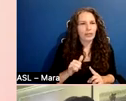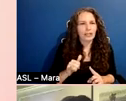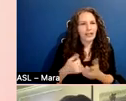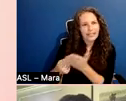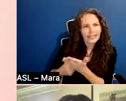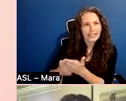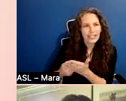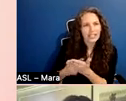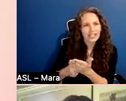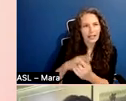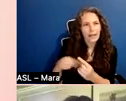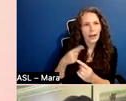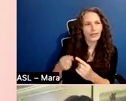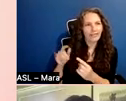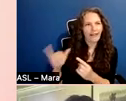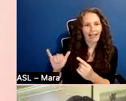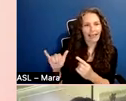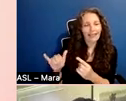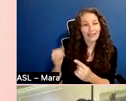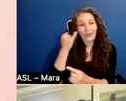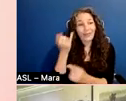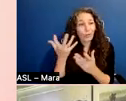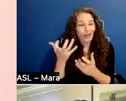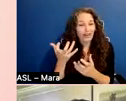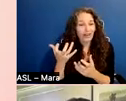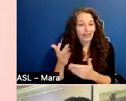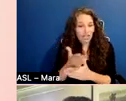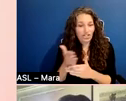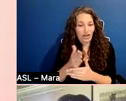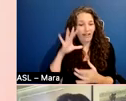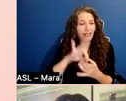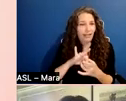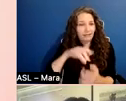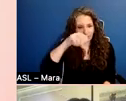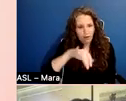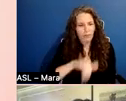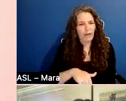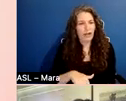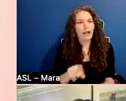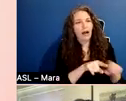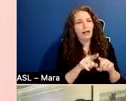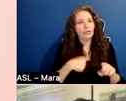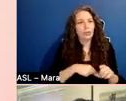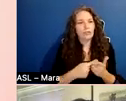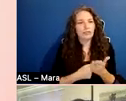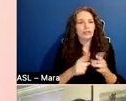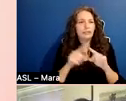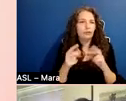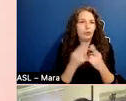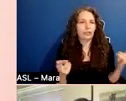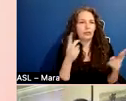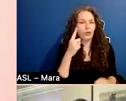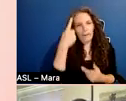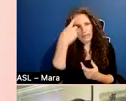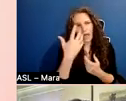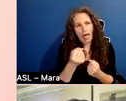so if anyone has the link that they want to share to that, please do. Um, and then we also discussed a few resources for mental health, which again,